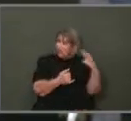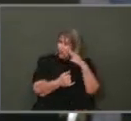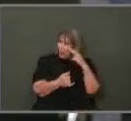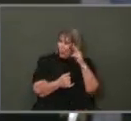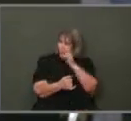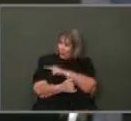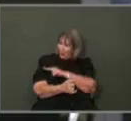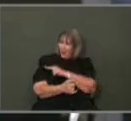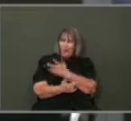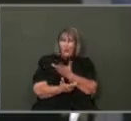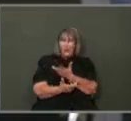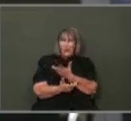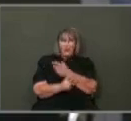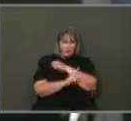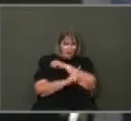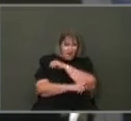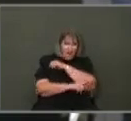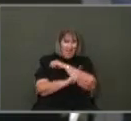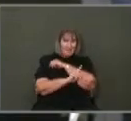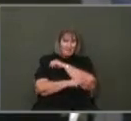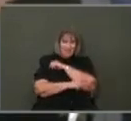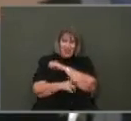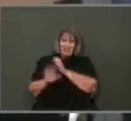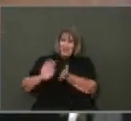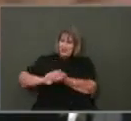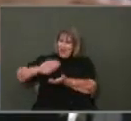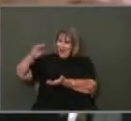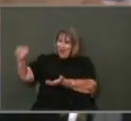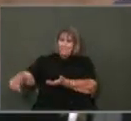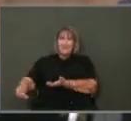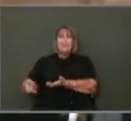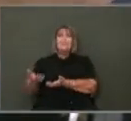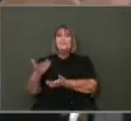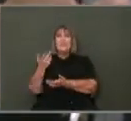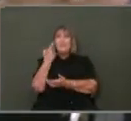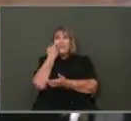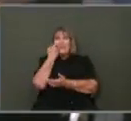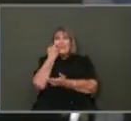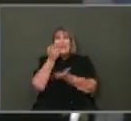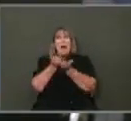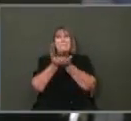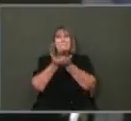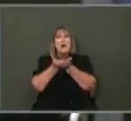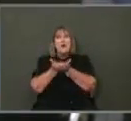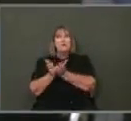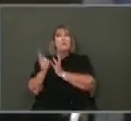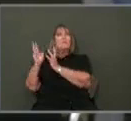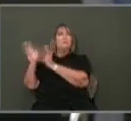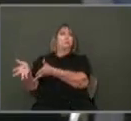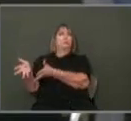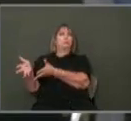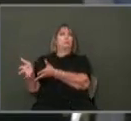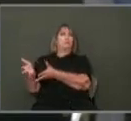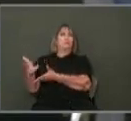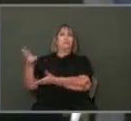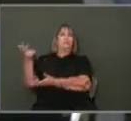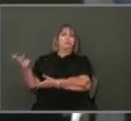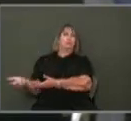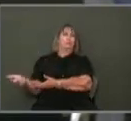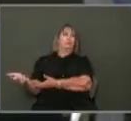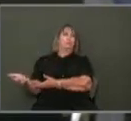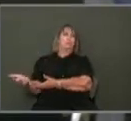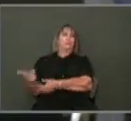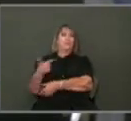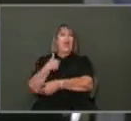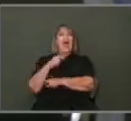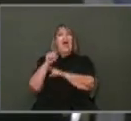because there is trash. The other day we even have a boat out there, a boat. And then when we went